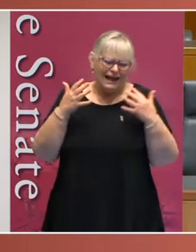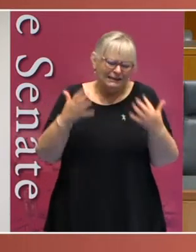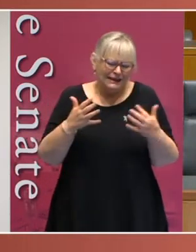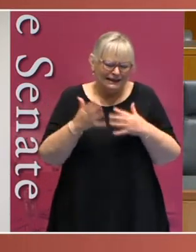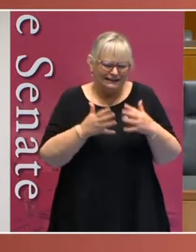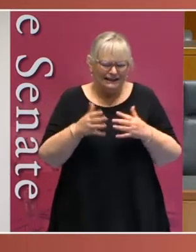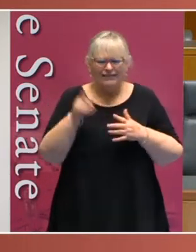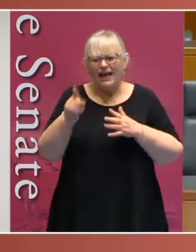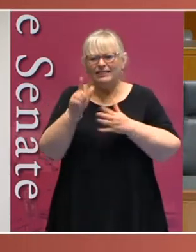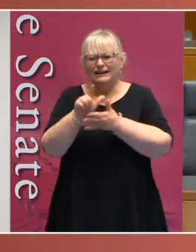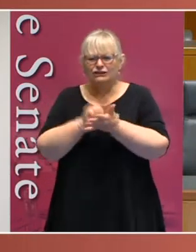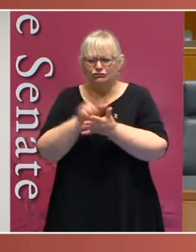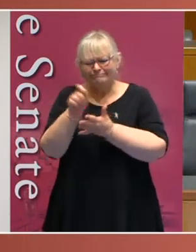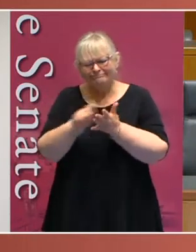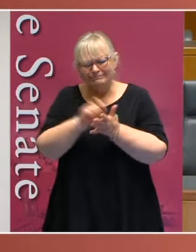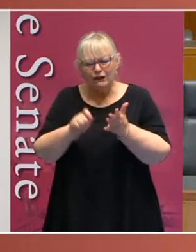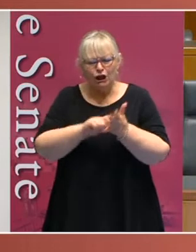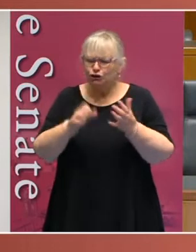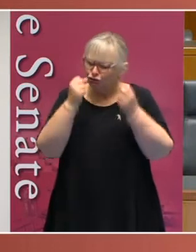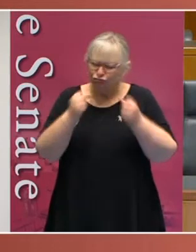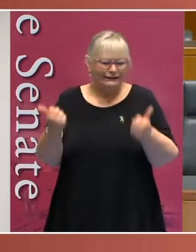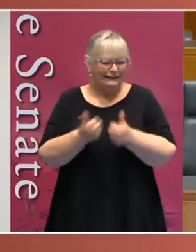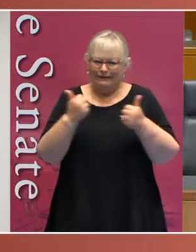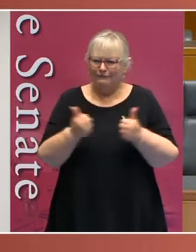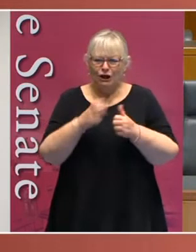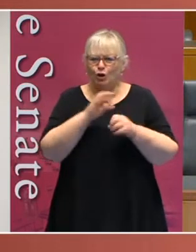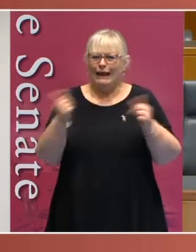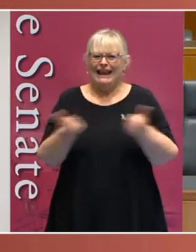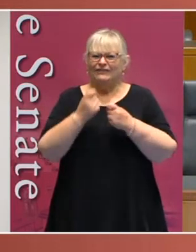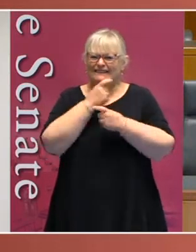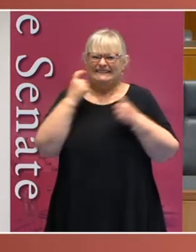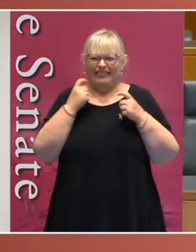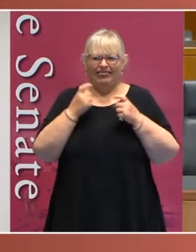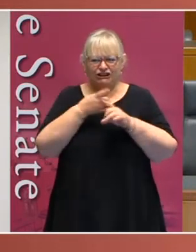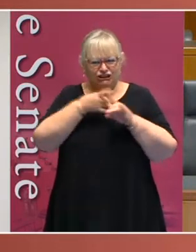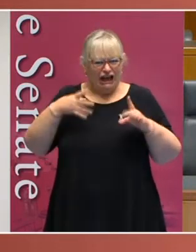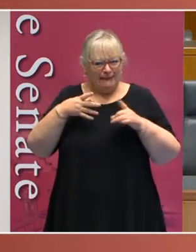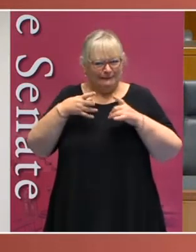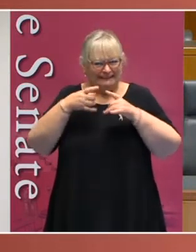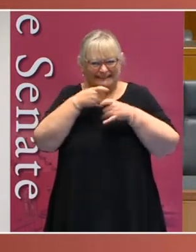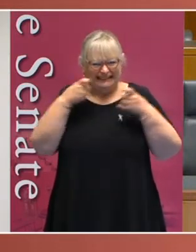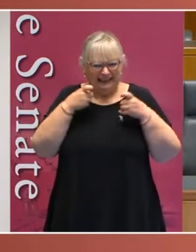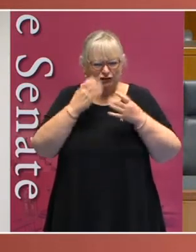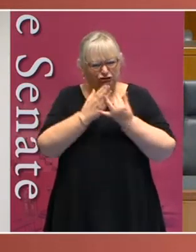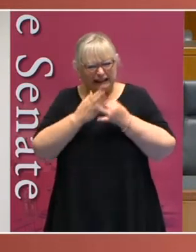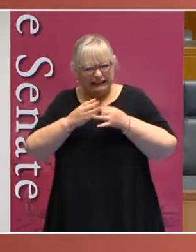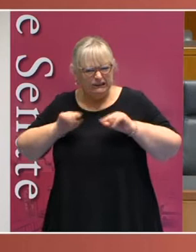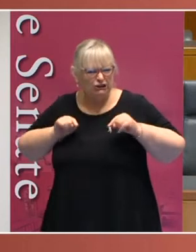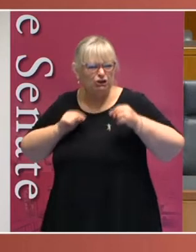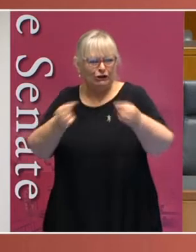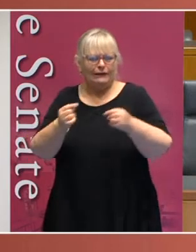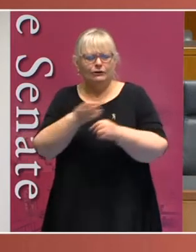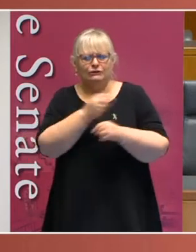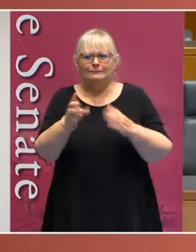doesn't have teeth enough and that those teeth aren't sharp enough to really get in there and challenge some of the